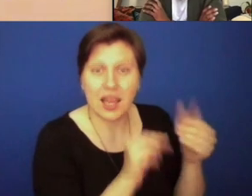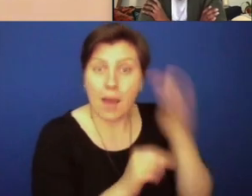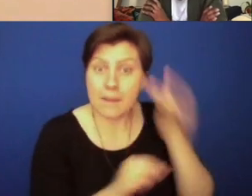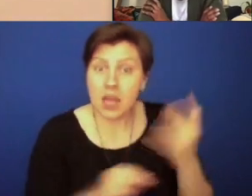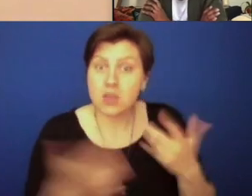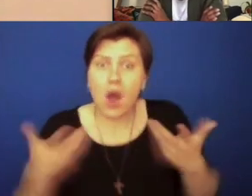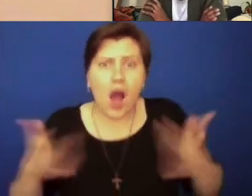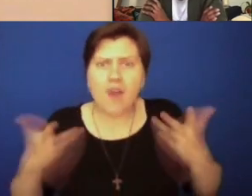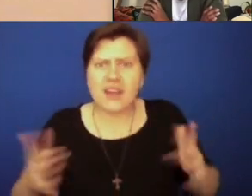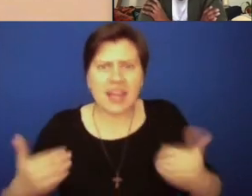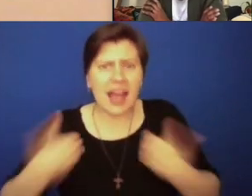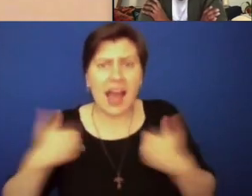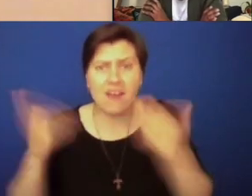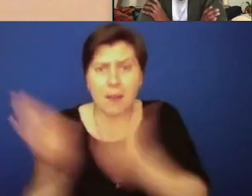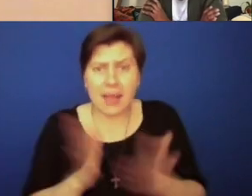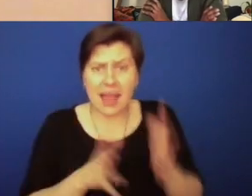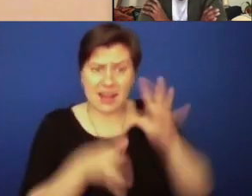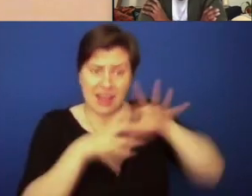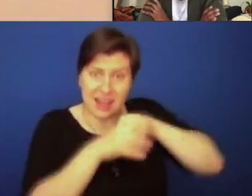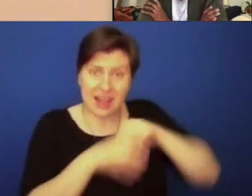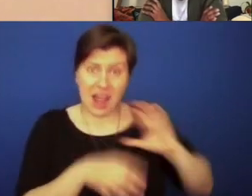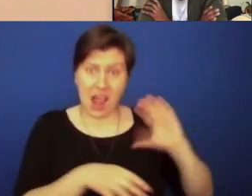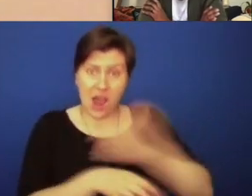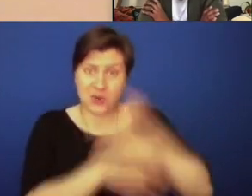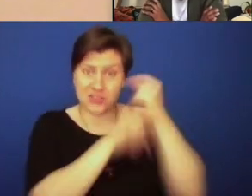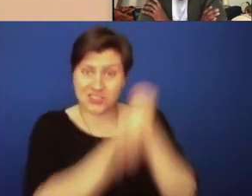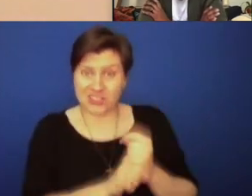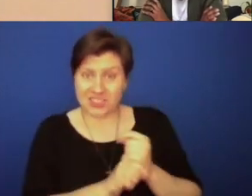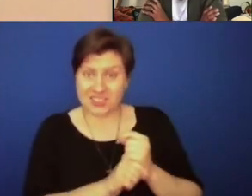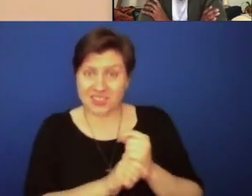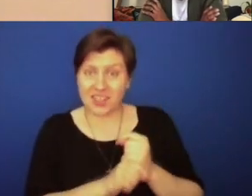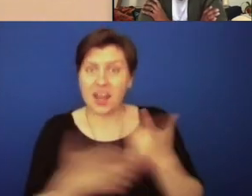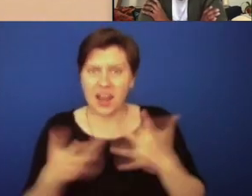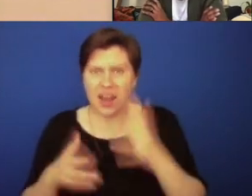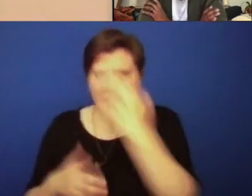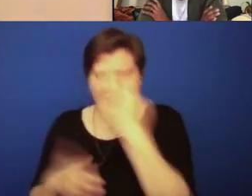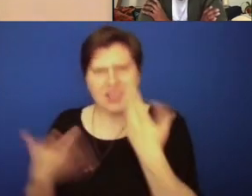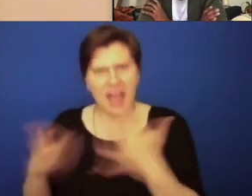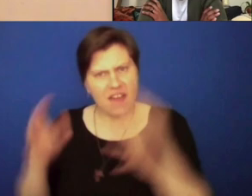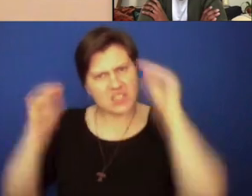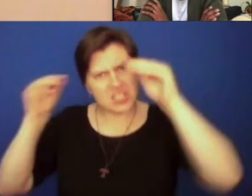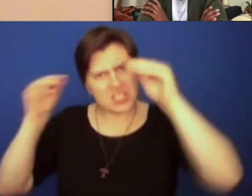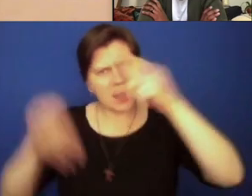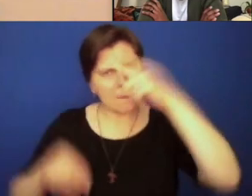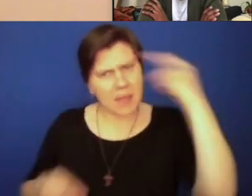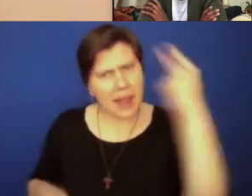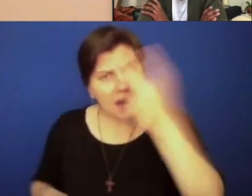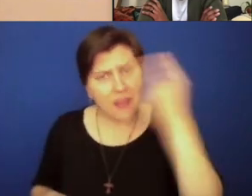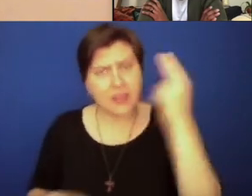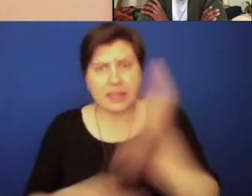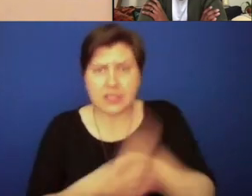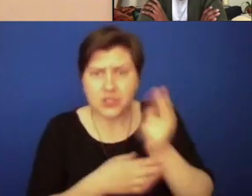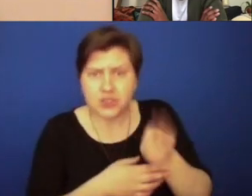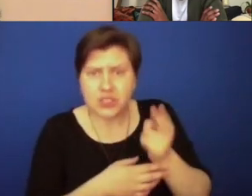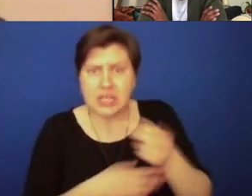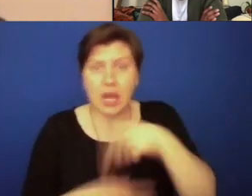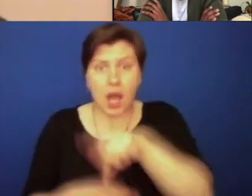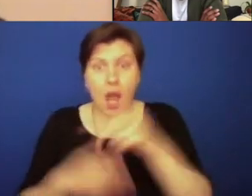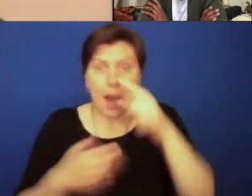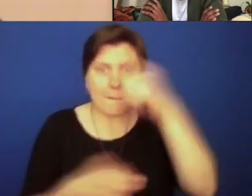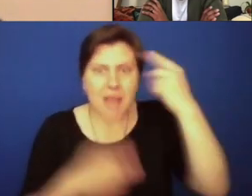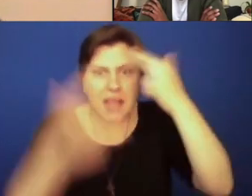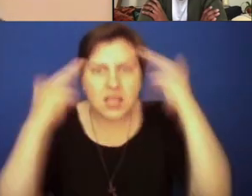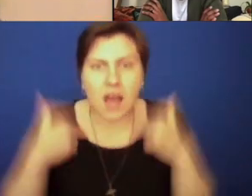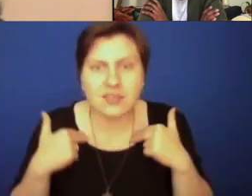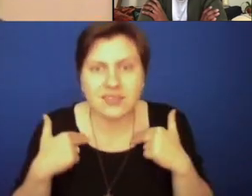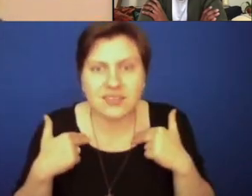that there is already a blueprint within our tradition. There have been Catholics who have been teaching Black history and Black Catholic history in Catholic schools. They were the